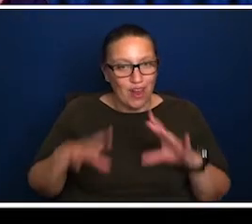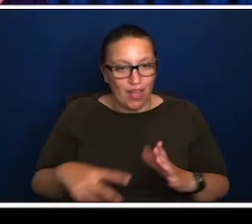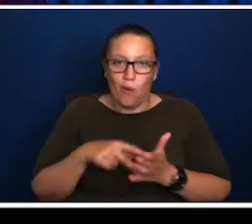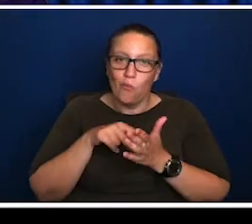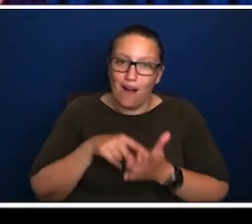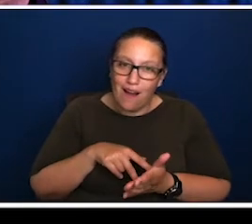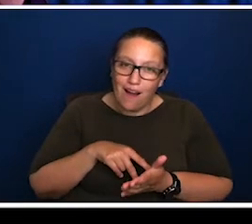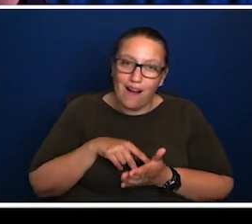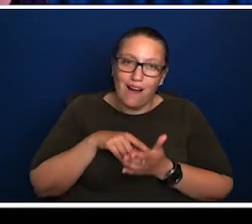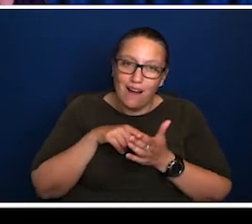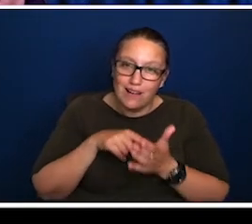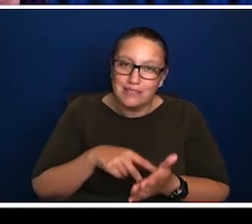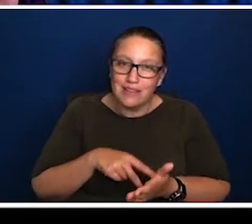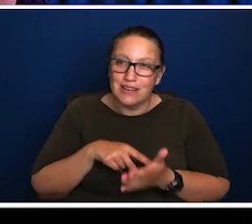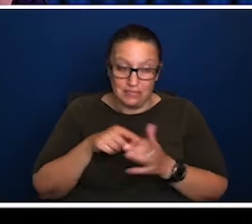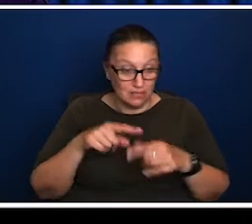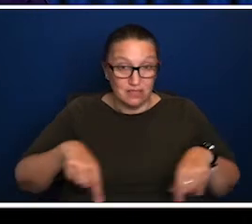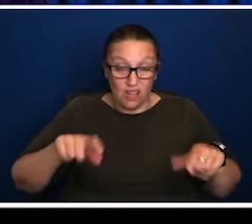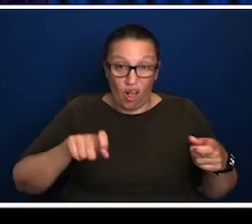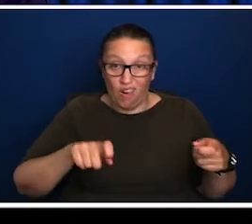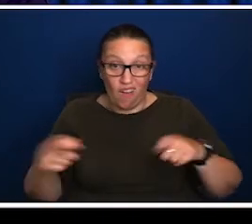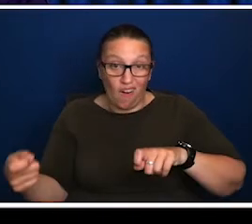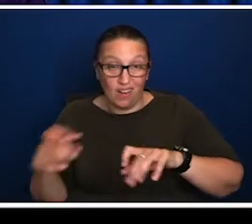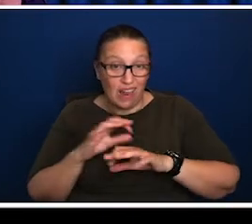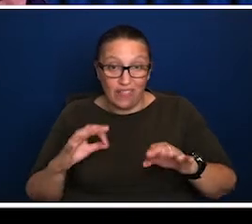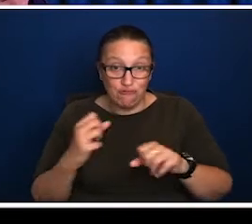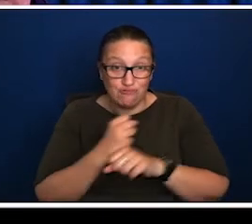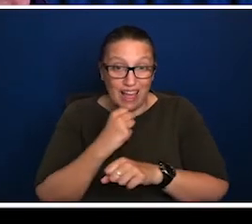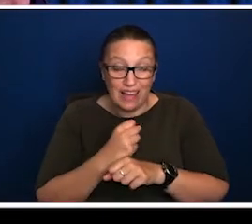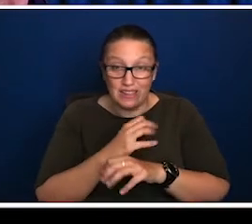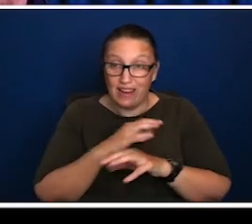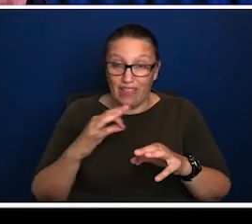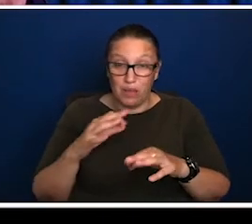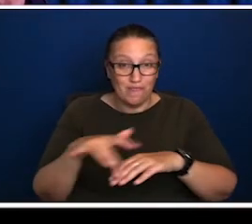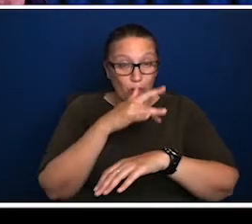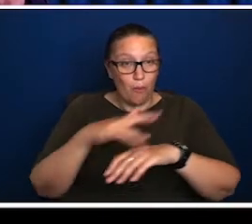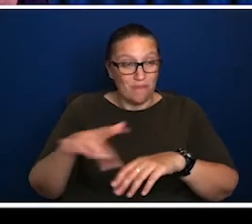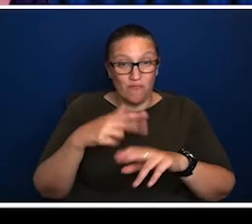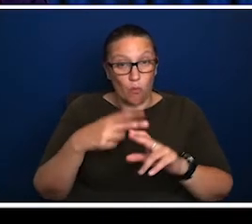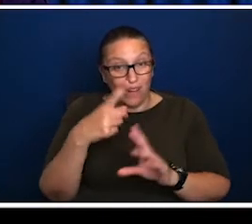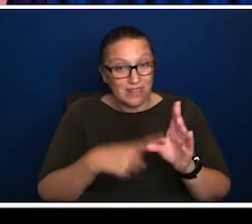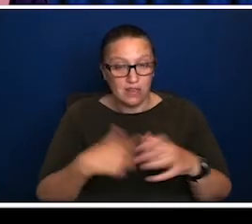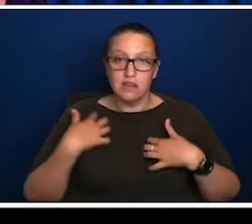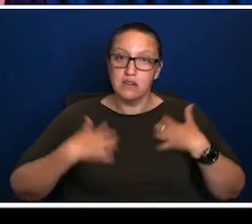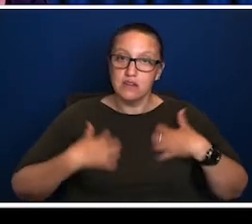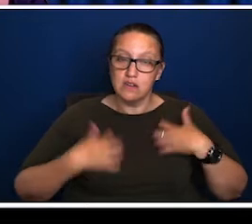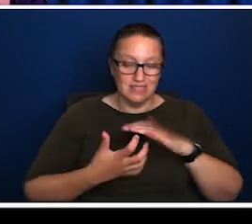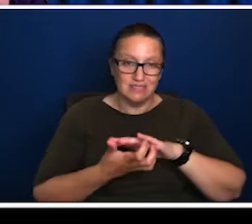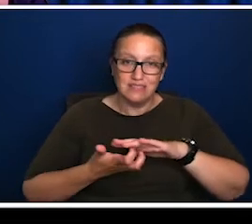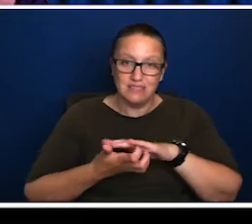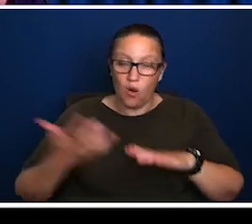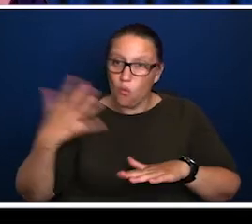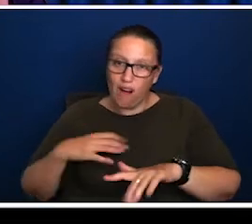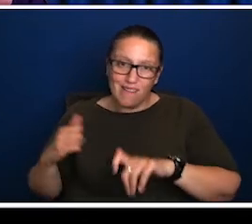people that have been locked down, haven't been able to perform and create for a year, can't wait to get out in front of Australian audiences. And to my mind, it takes you back